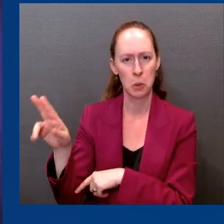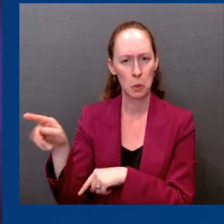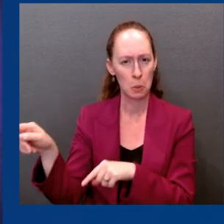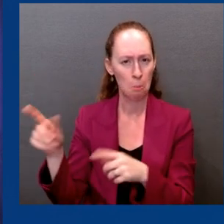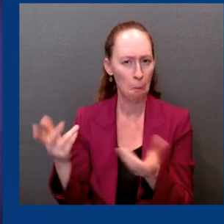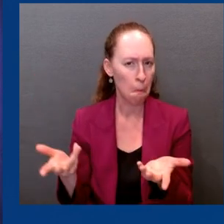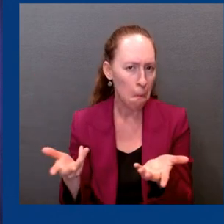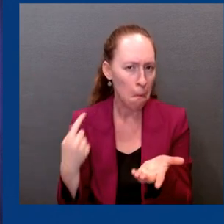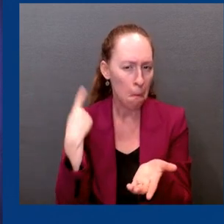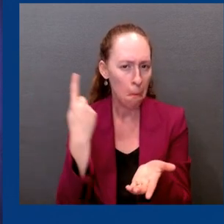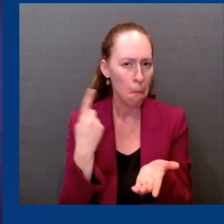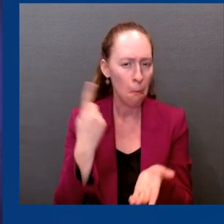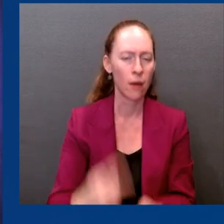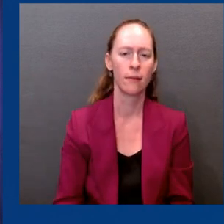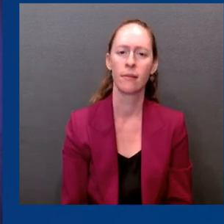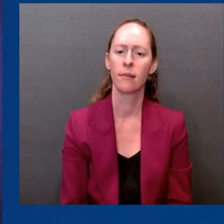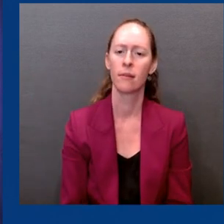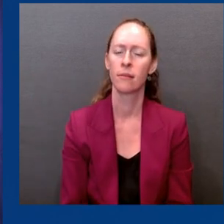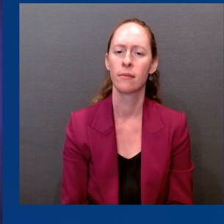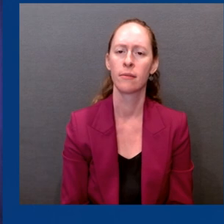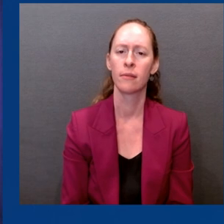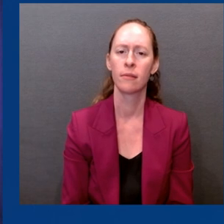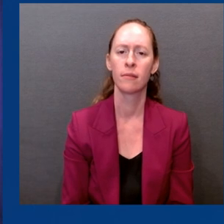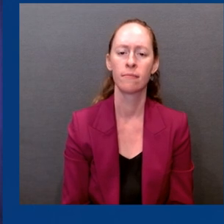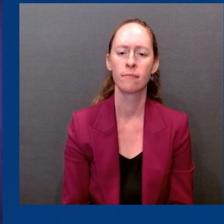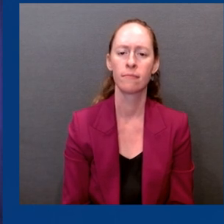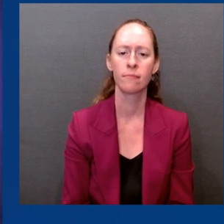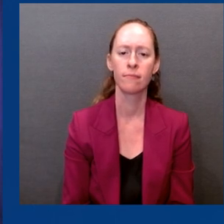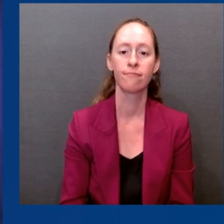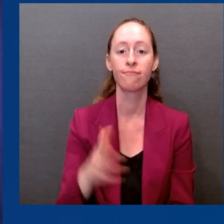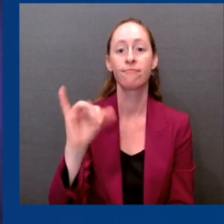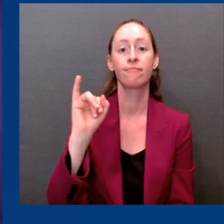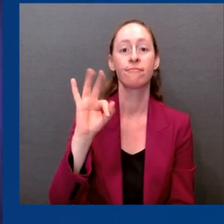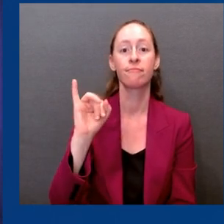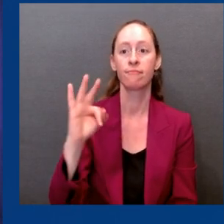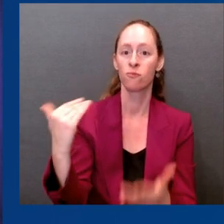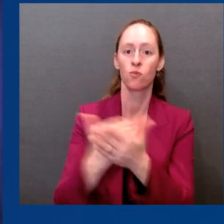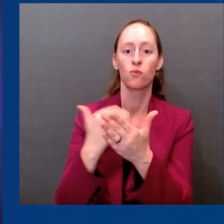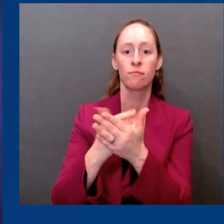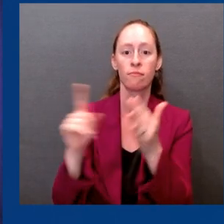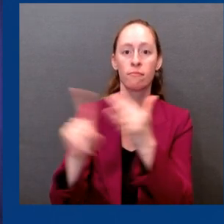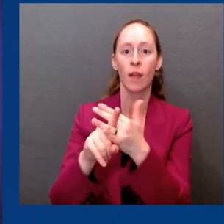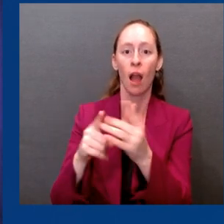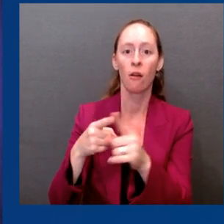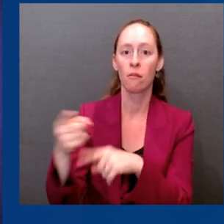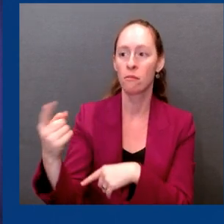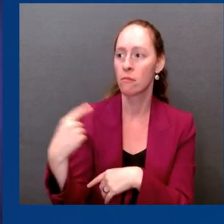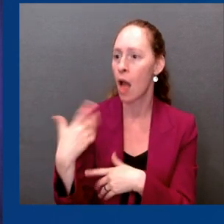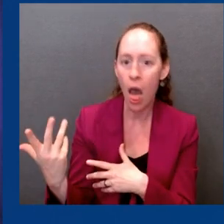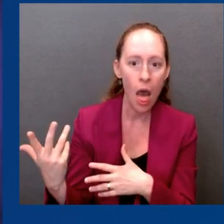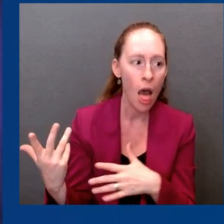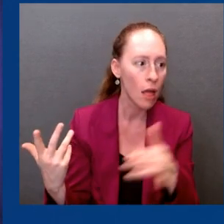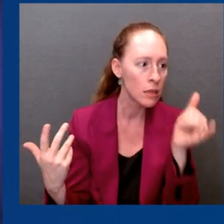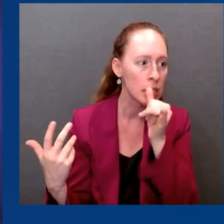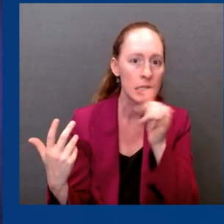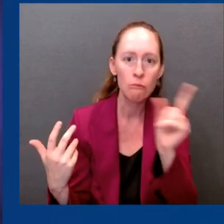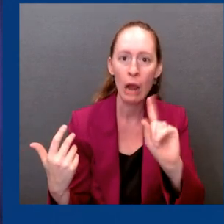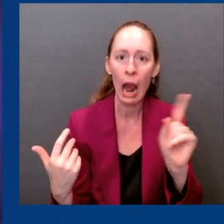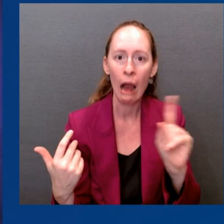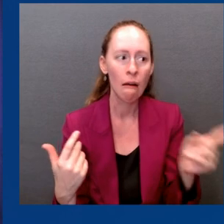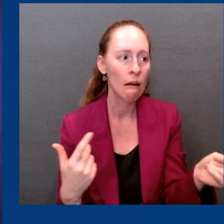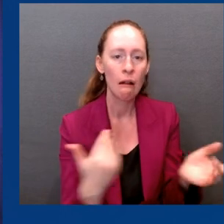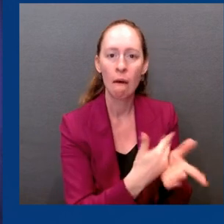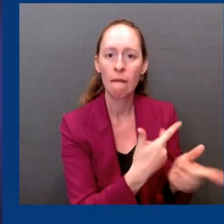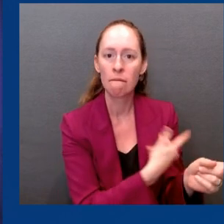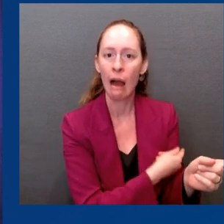useful lag to develop those vaccines. So are we just hoping that the new sub-variants continue to have spike protein